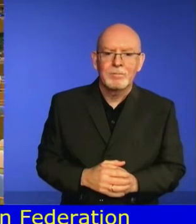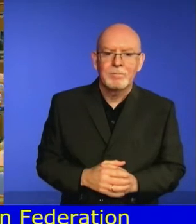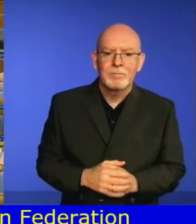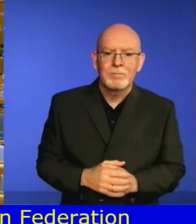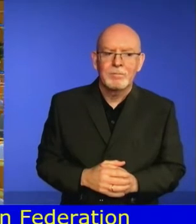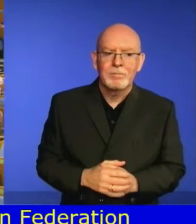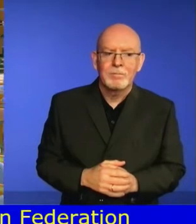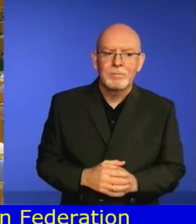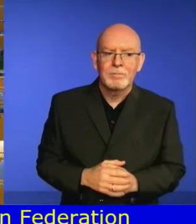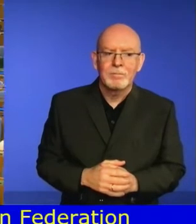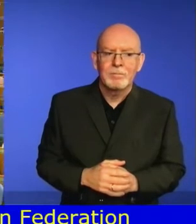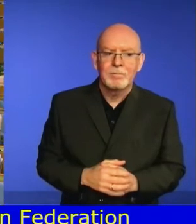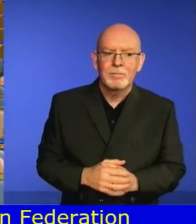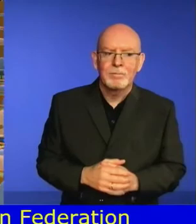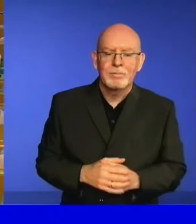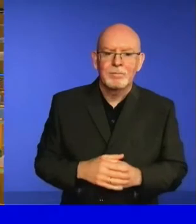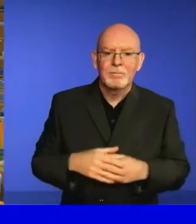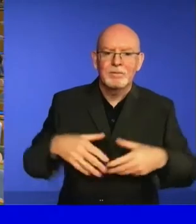Sierra Leone,